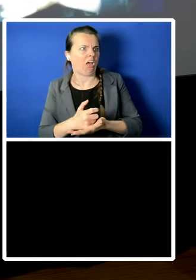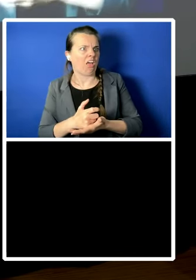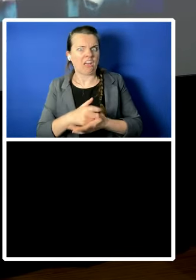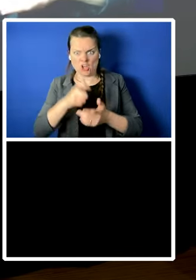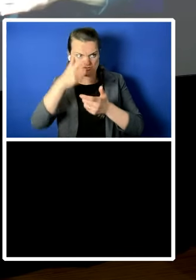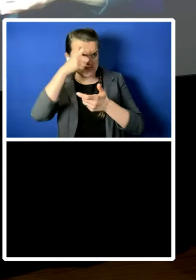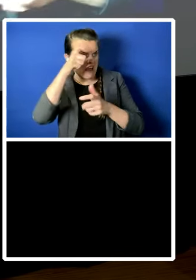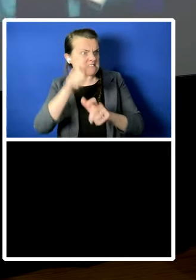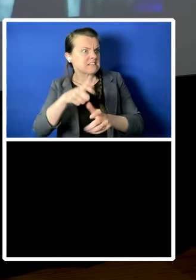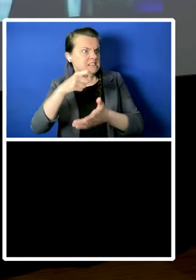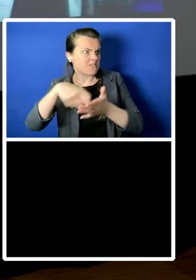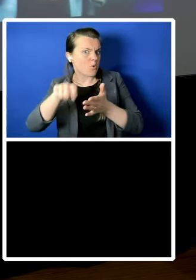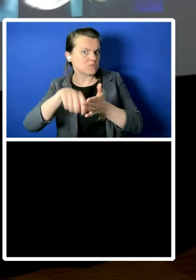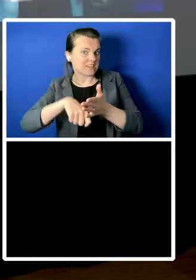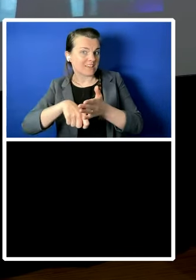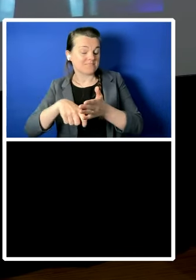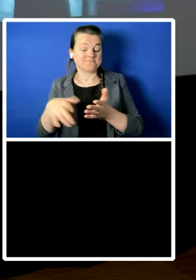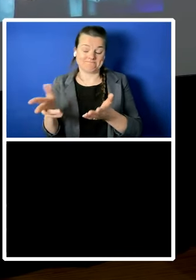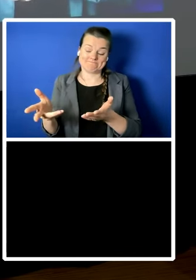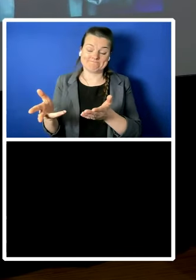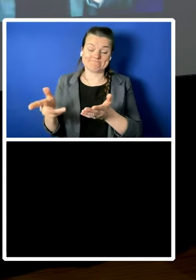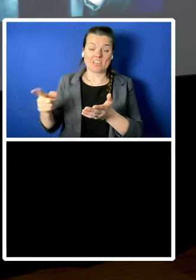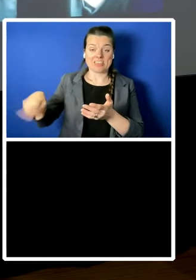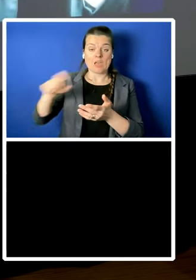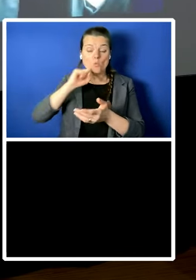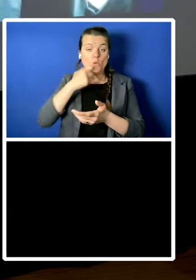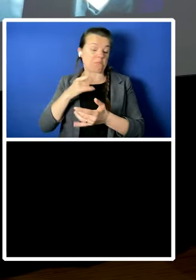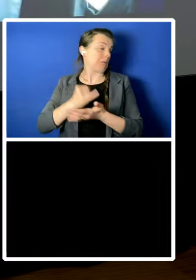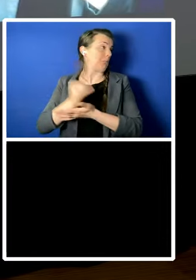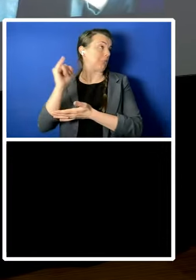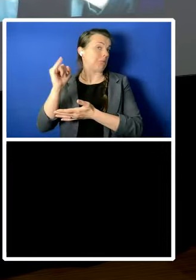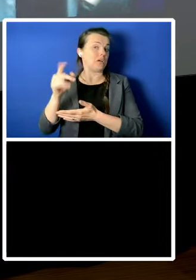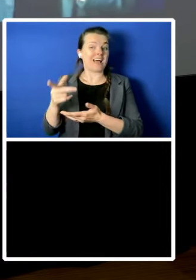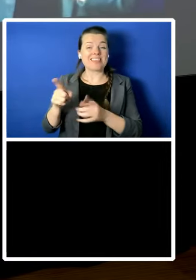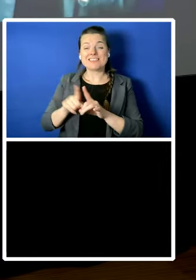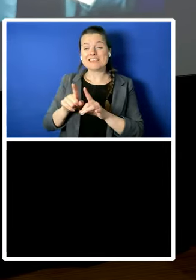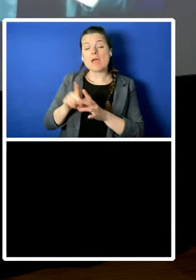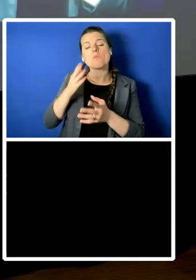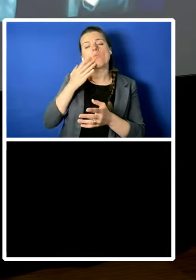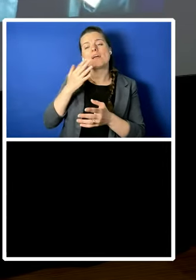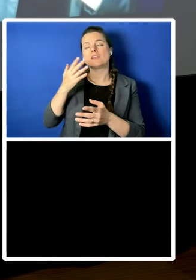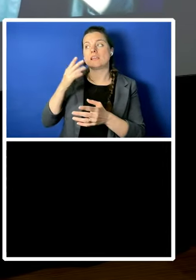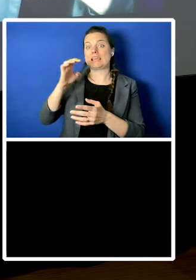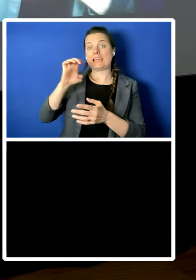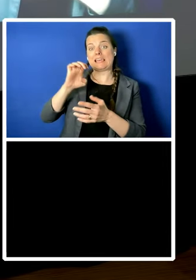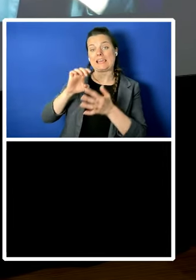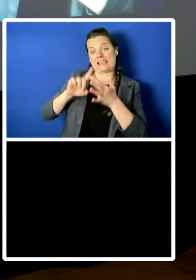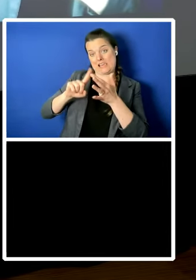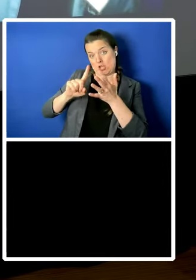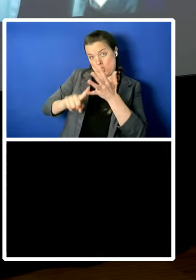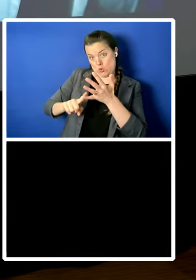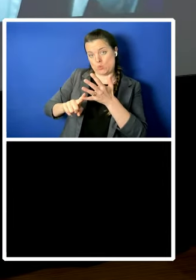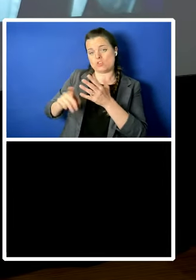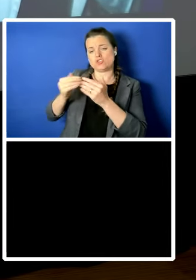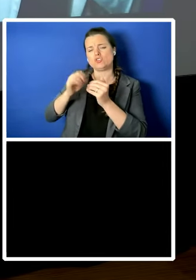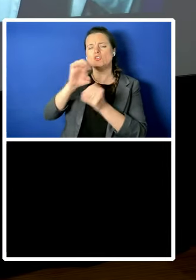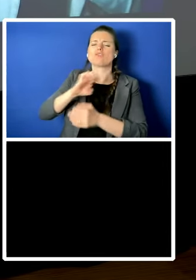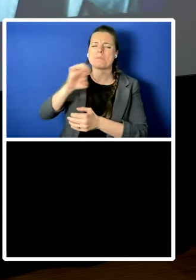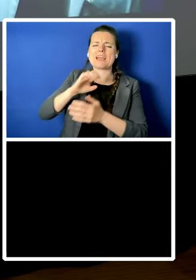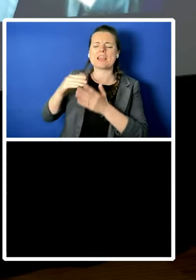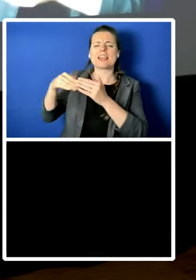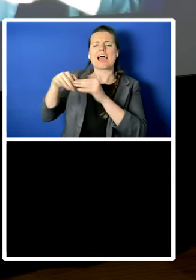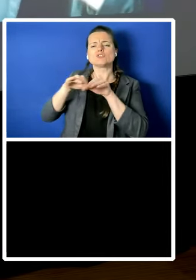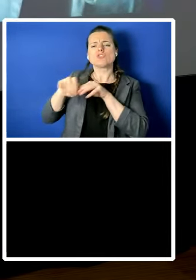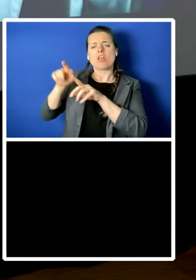european um when when eu nationals were able to were able to vote in in in UK elections